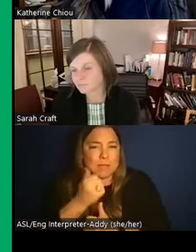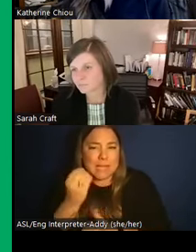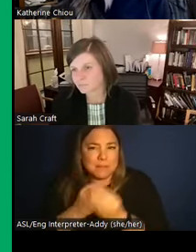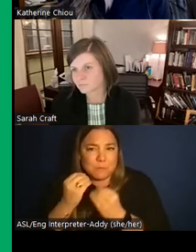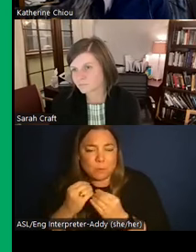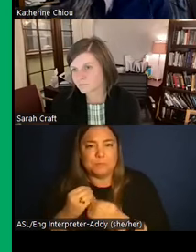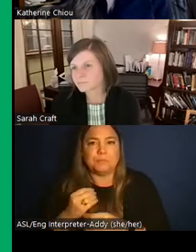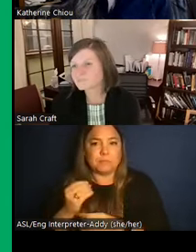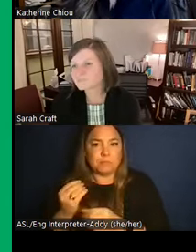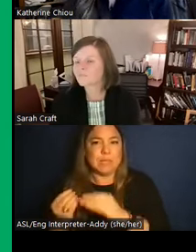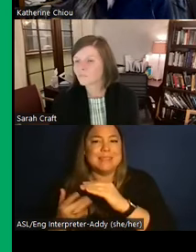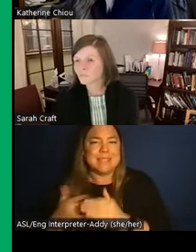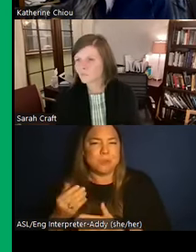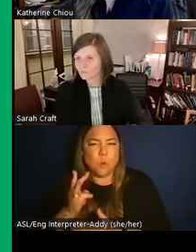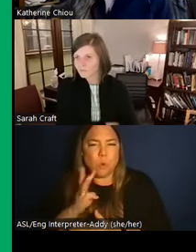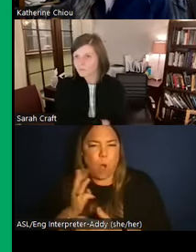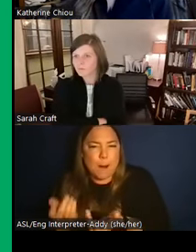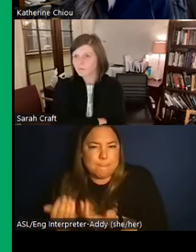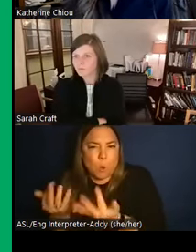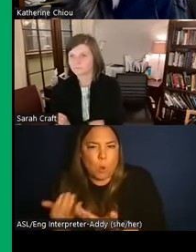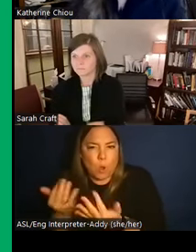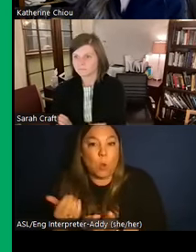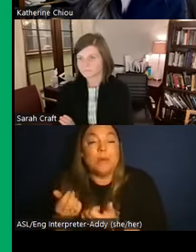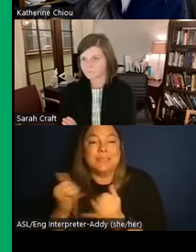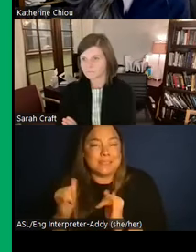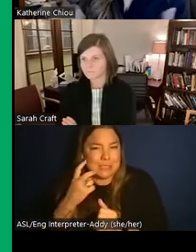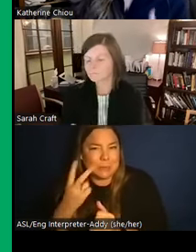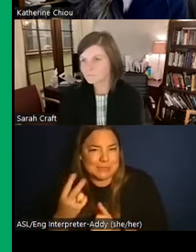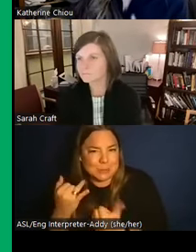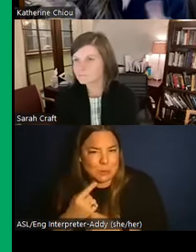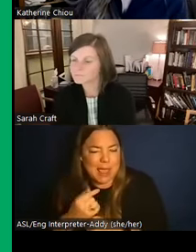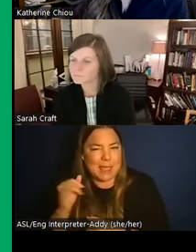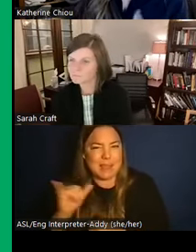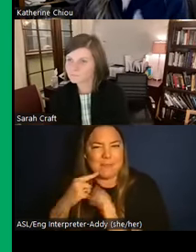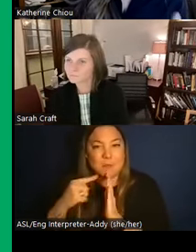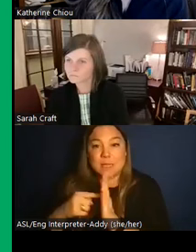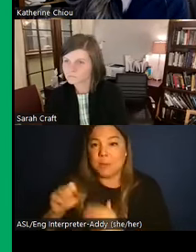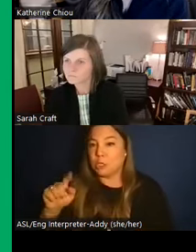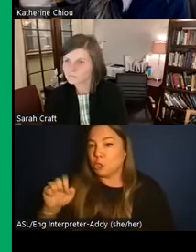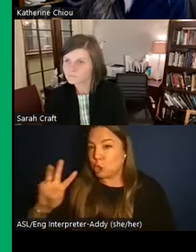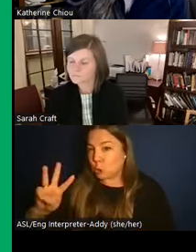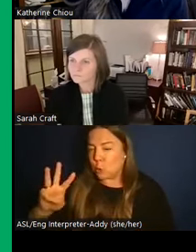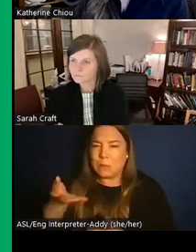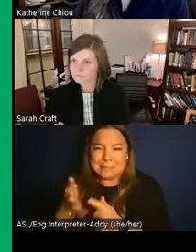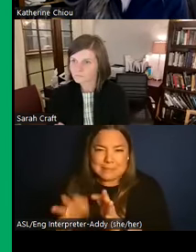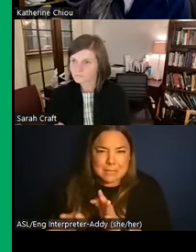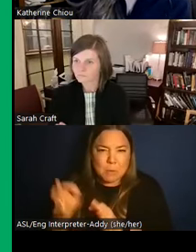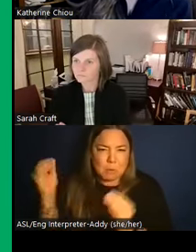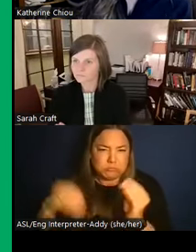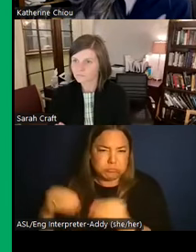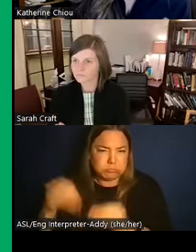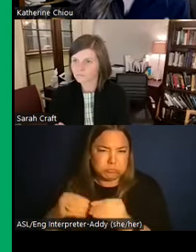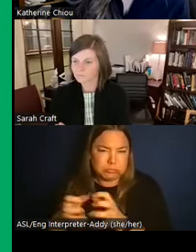like they were boiled, and we still see this today in terms of like stews, right? Hearty stews, simple filling, you can add a bunch of starch to them,